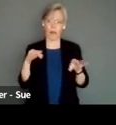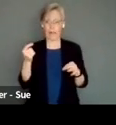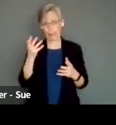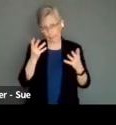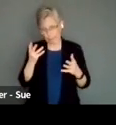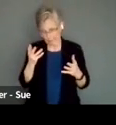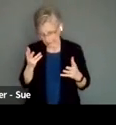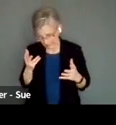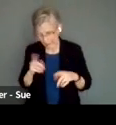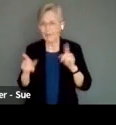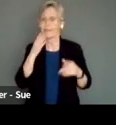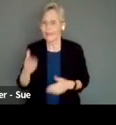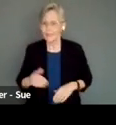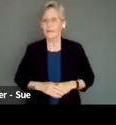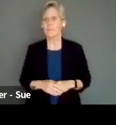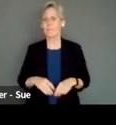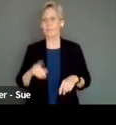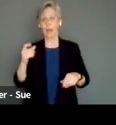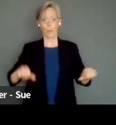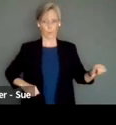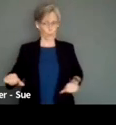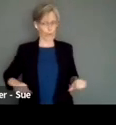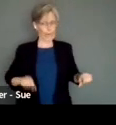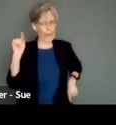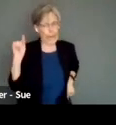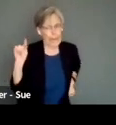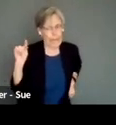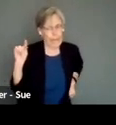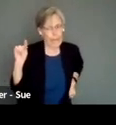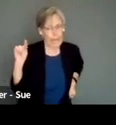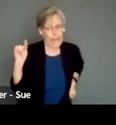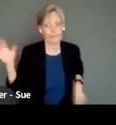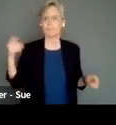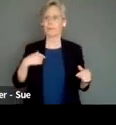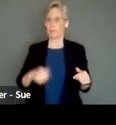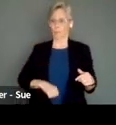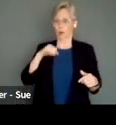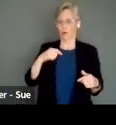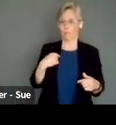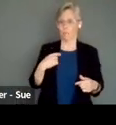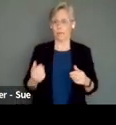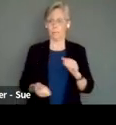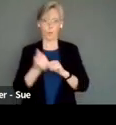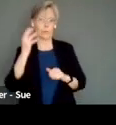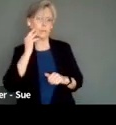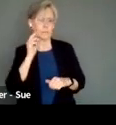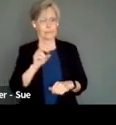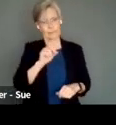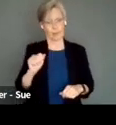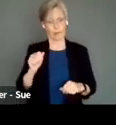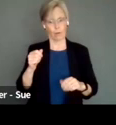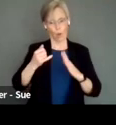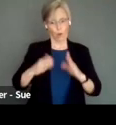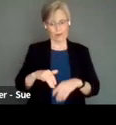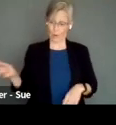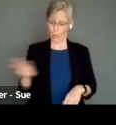you very much. But I am, I will brag a little bit and just say that I am proud to say I'm one of the most experienced disabled artists in the Western